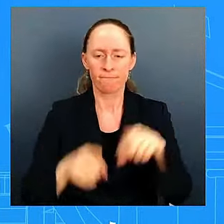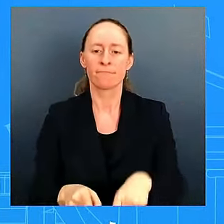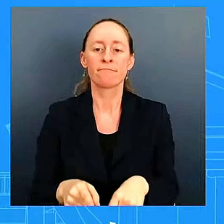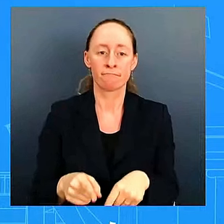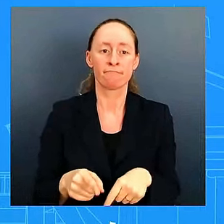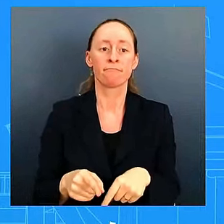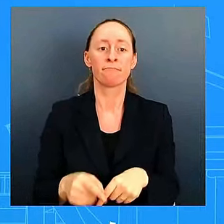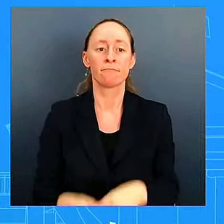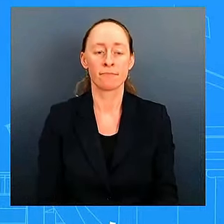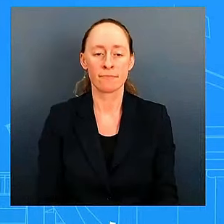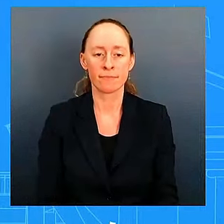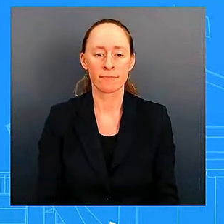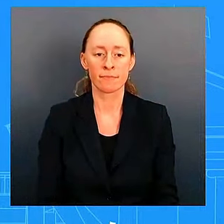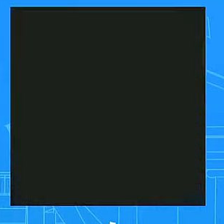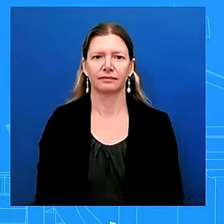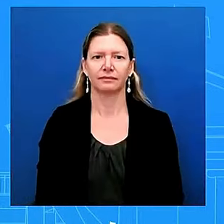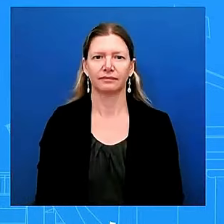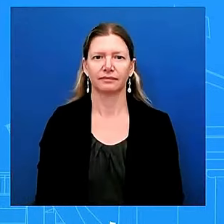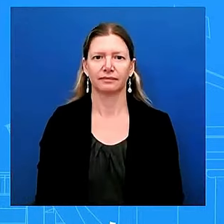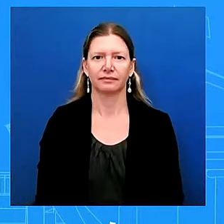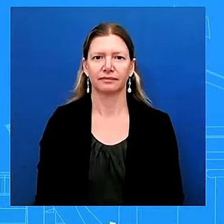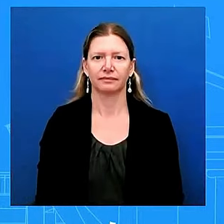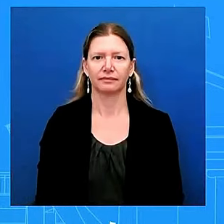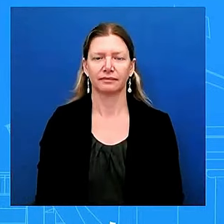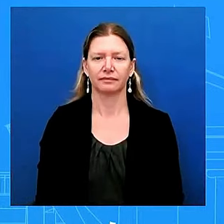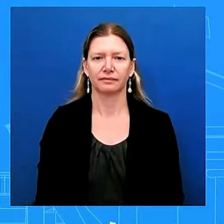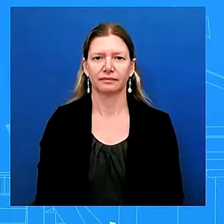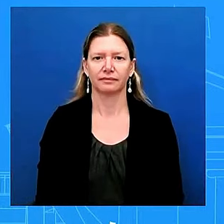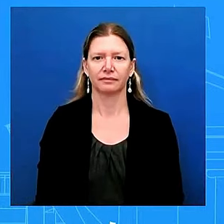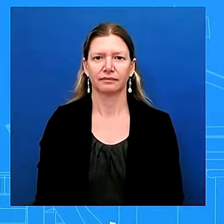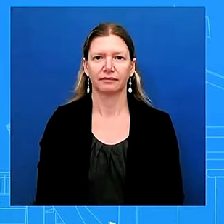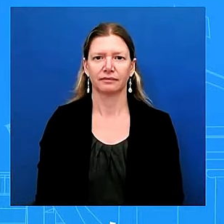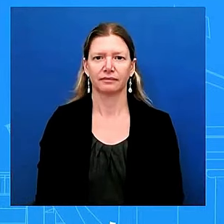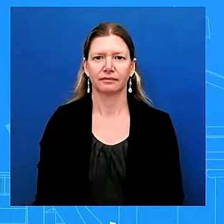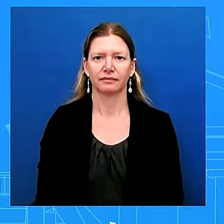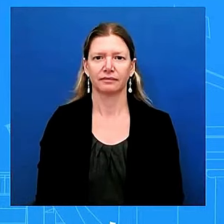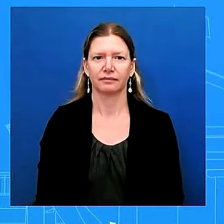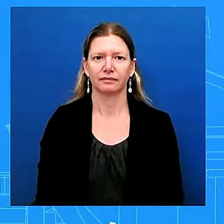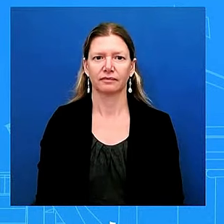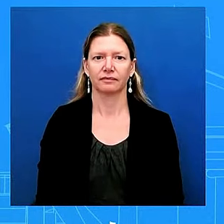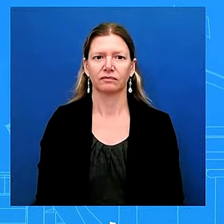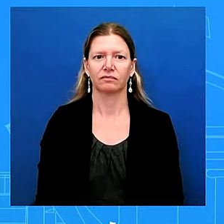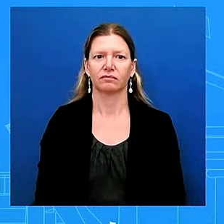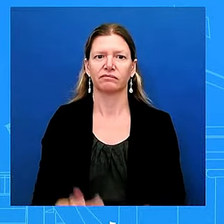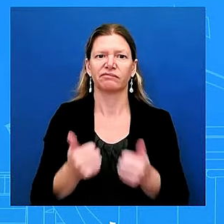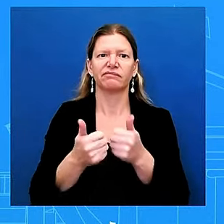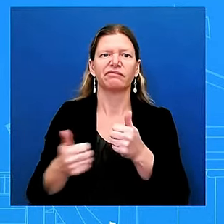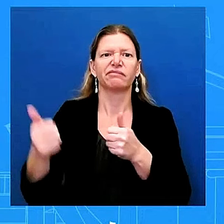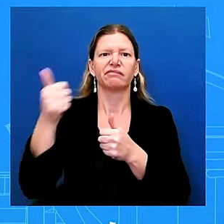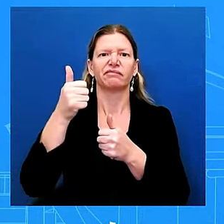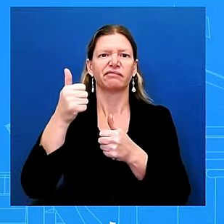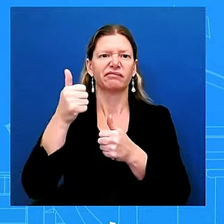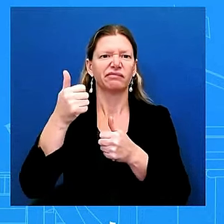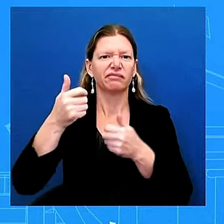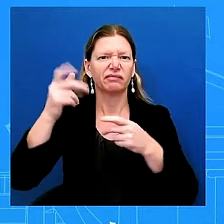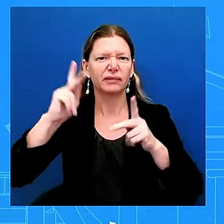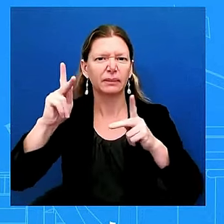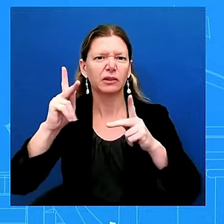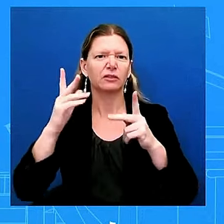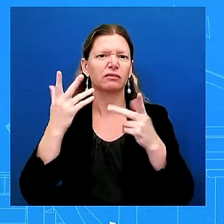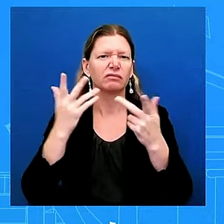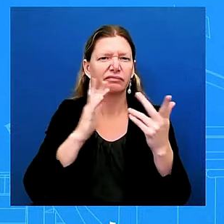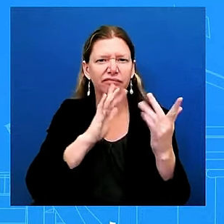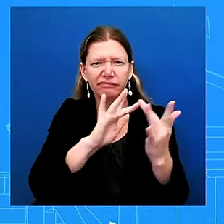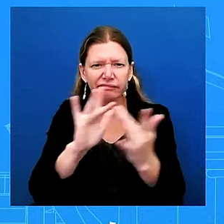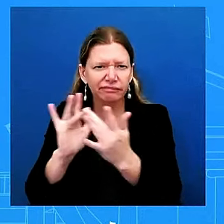department are in touch with the parties to urge them to return to the table and negotiate in good faith towards the an agreement that benefits all